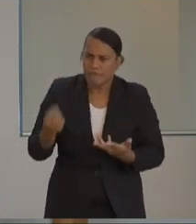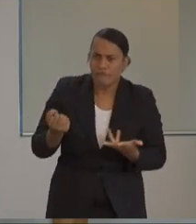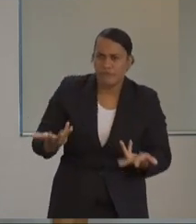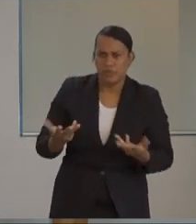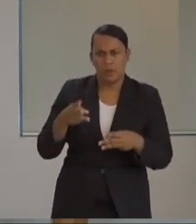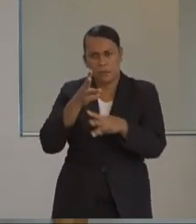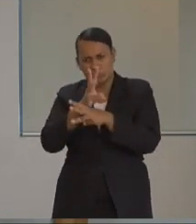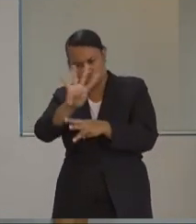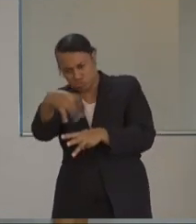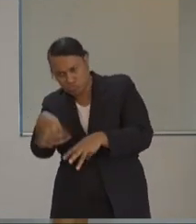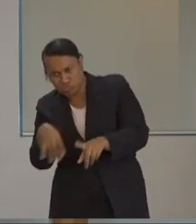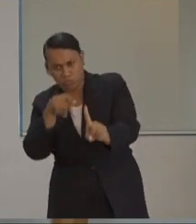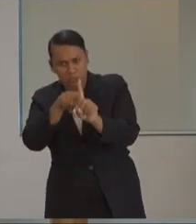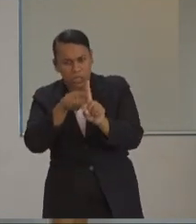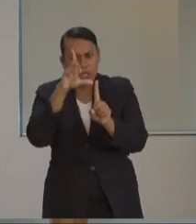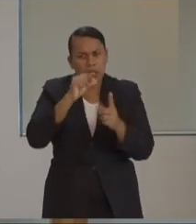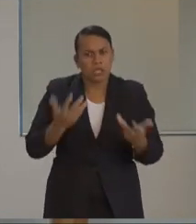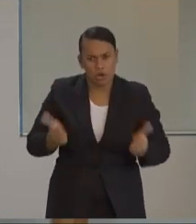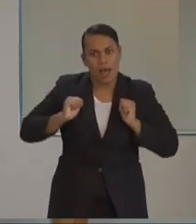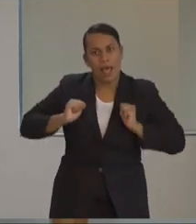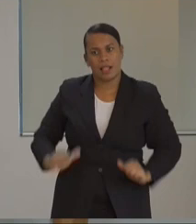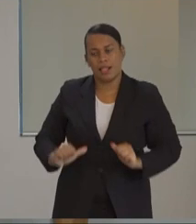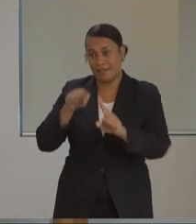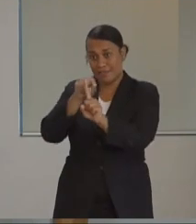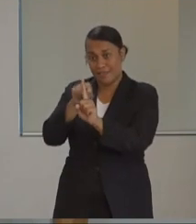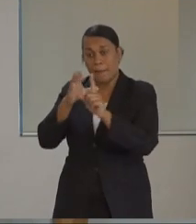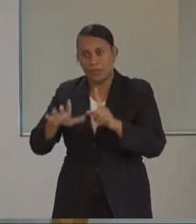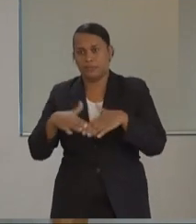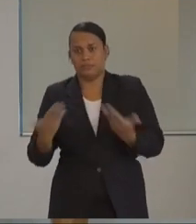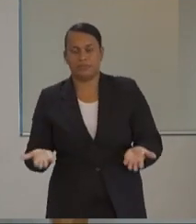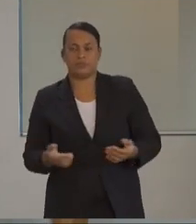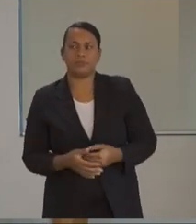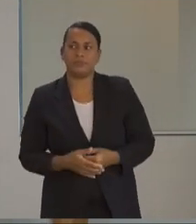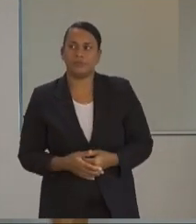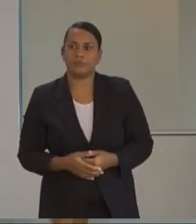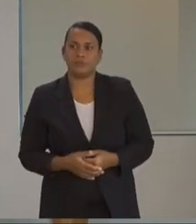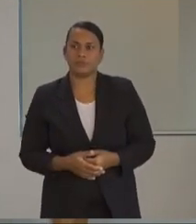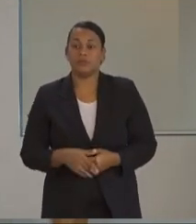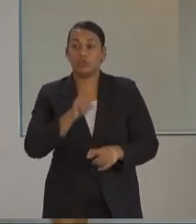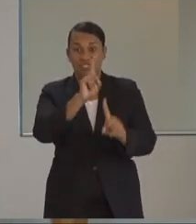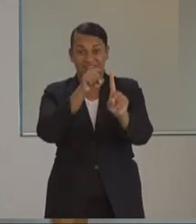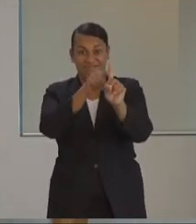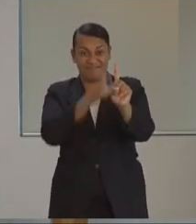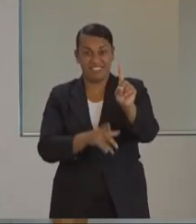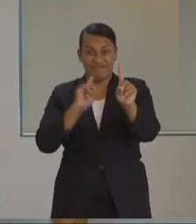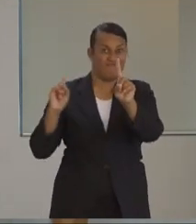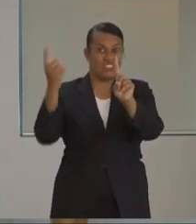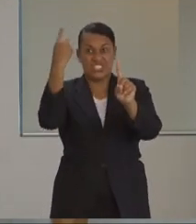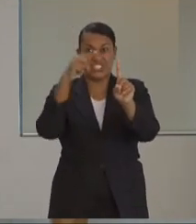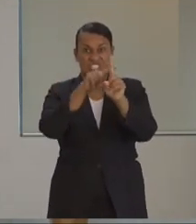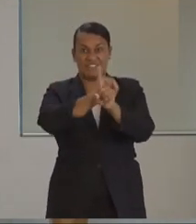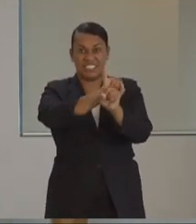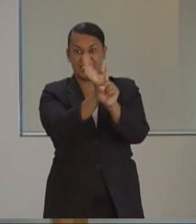version of saying that so far one in six are well and have recovered from the virus. We hope to have